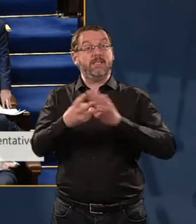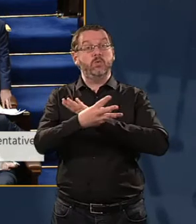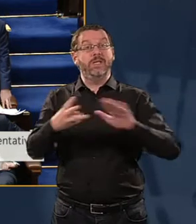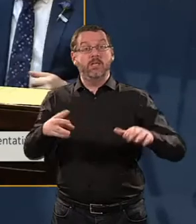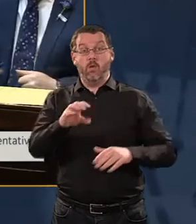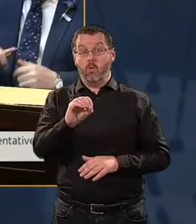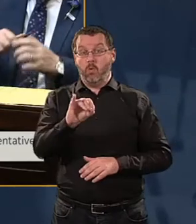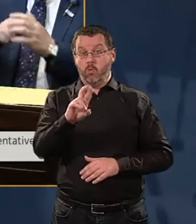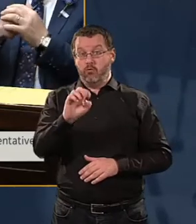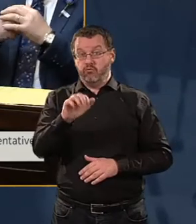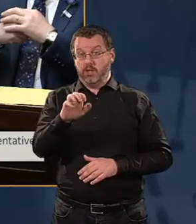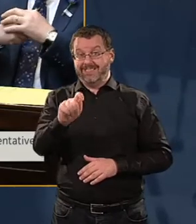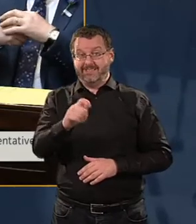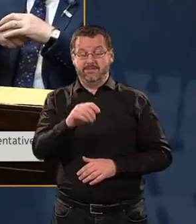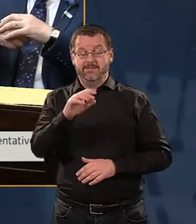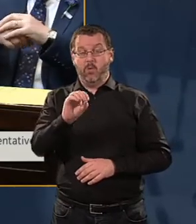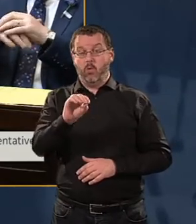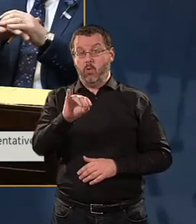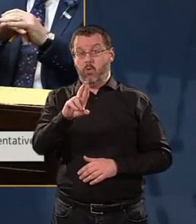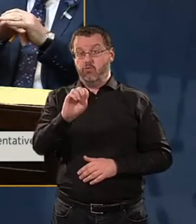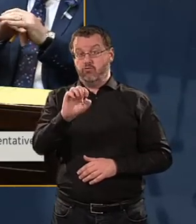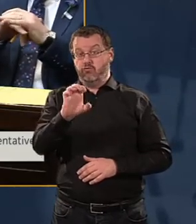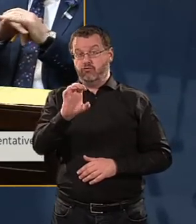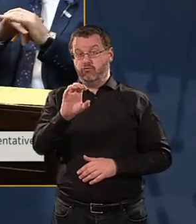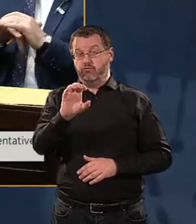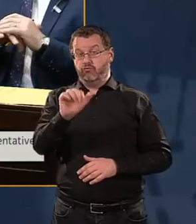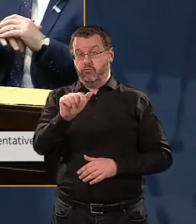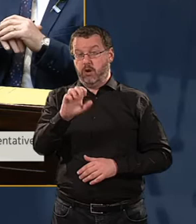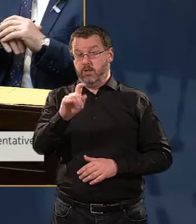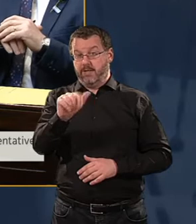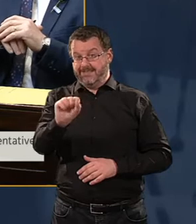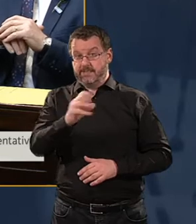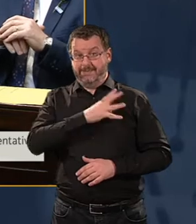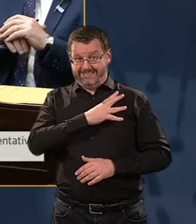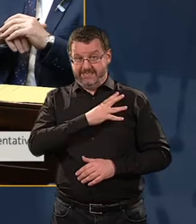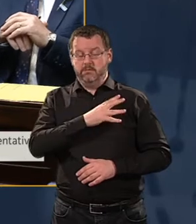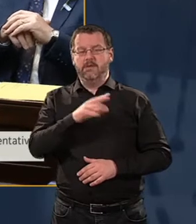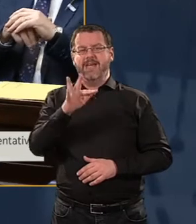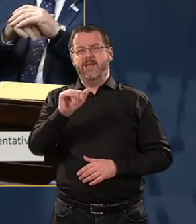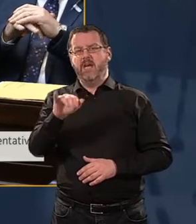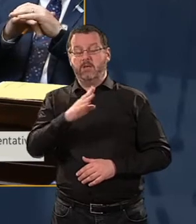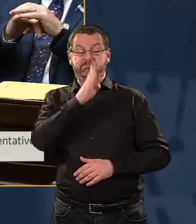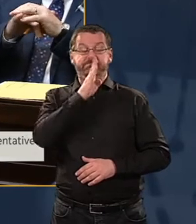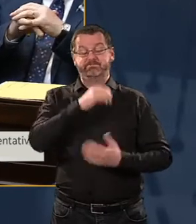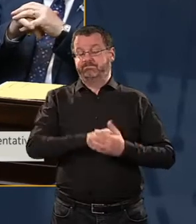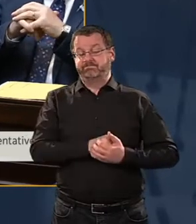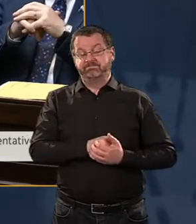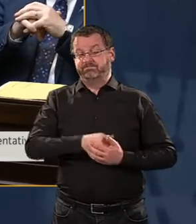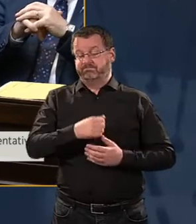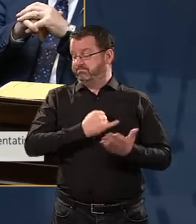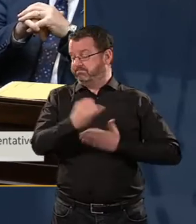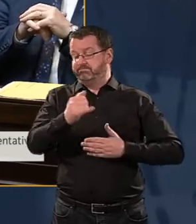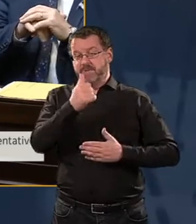Committee by the FAI was both farcical at one level, but also effective at another level.